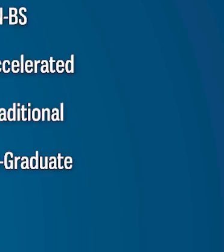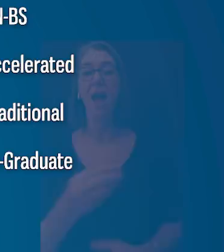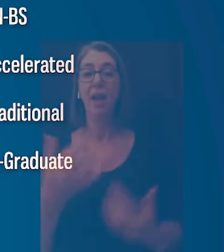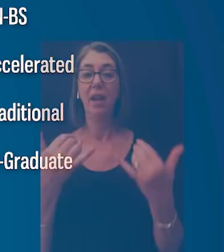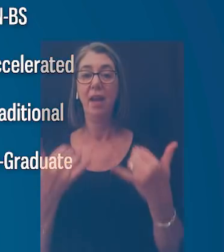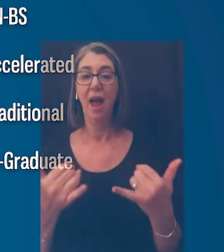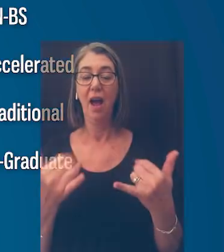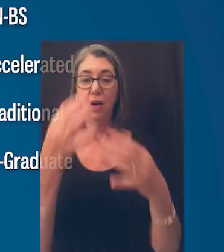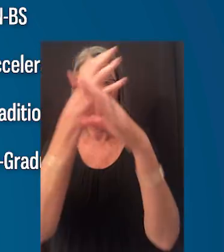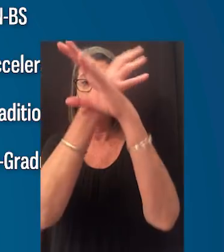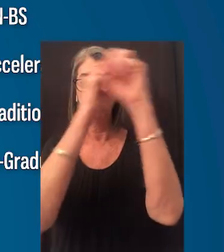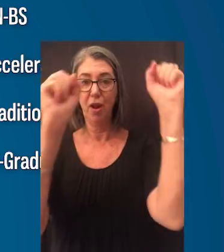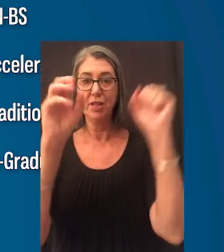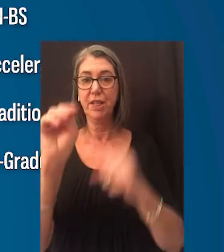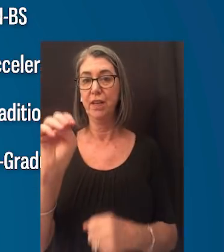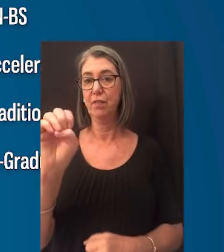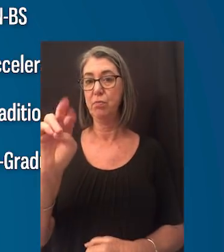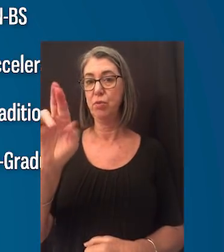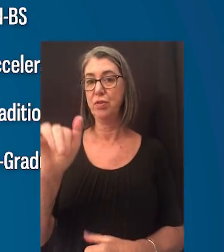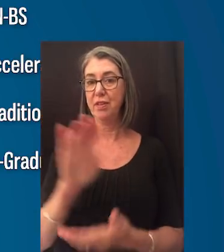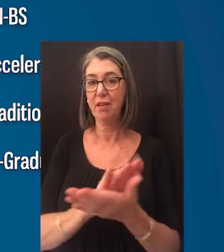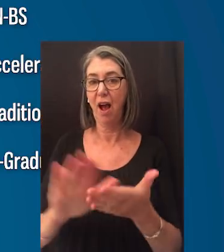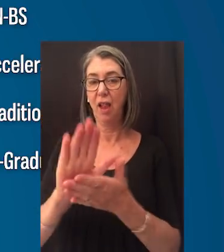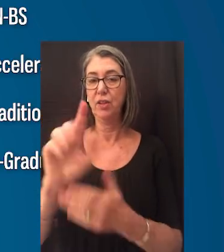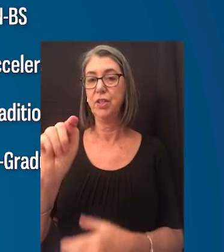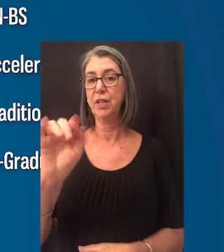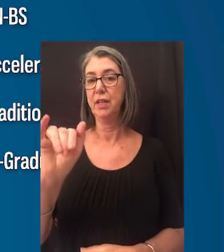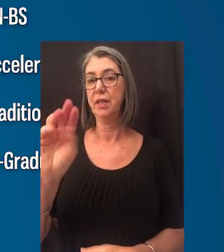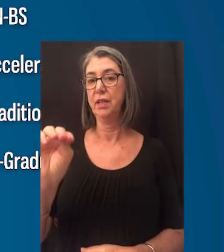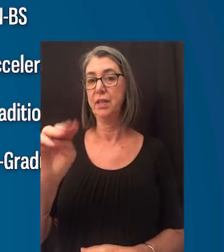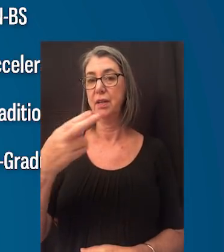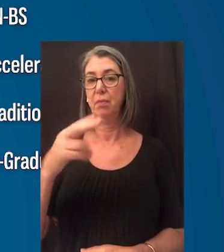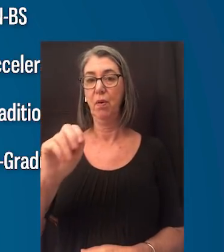And now, the president of Mercy College, Tim Hall.